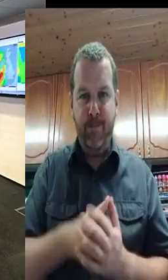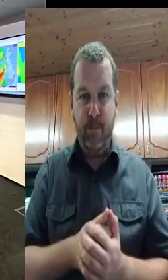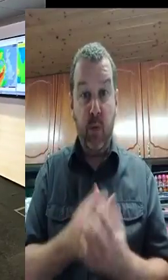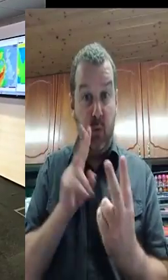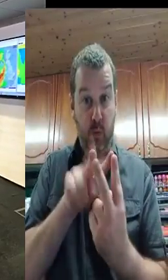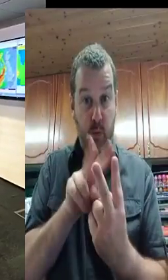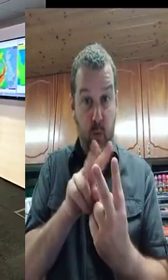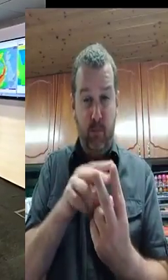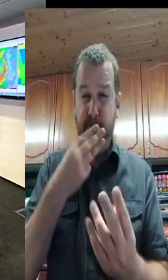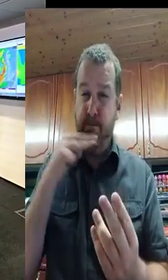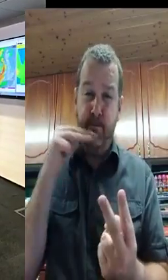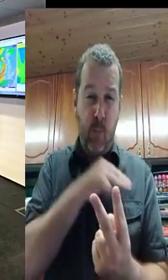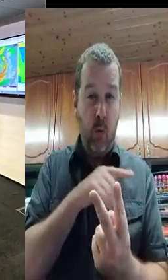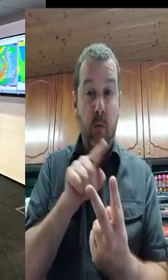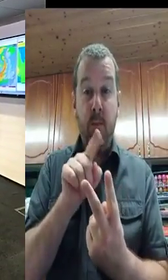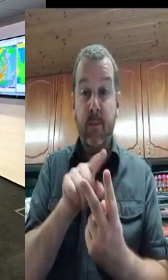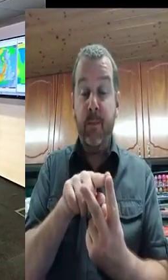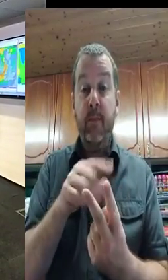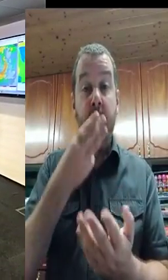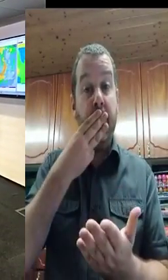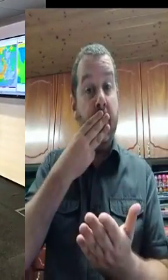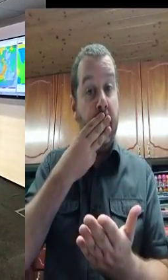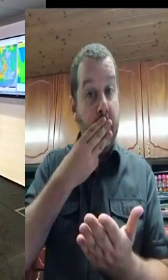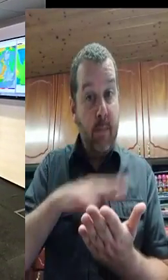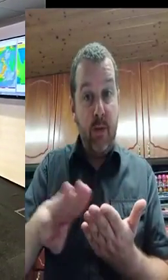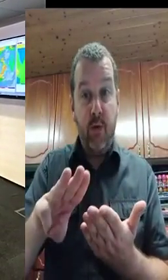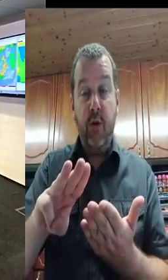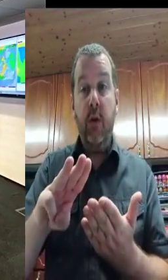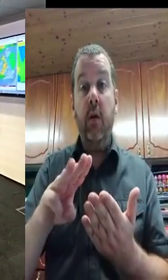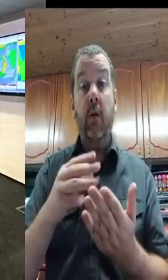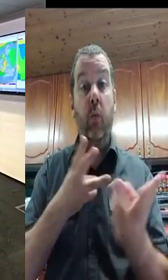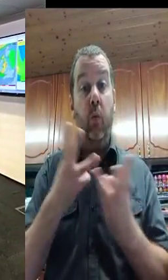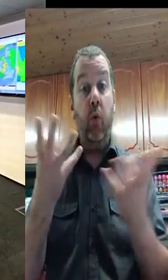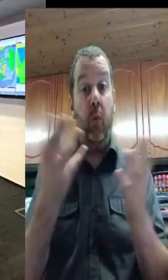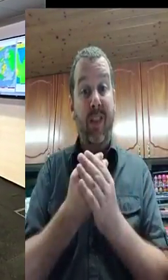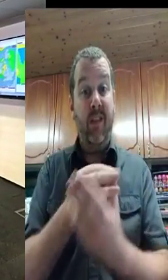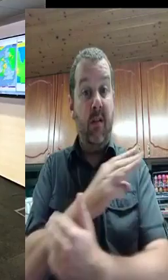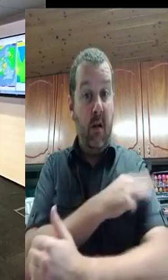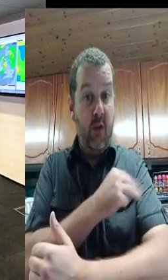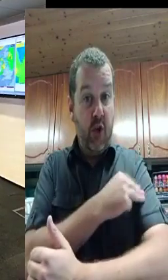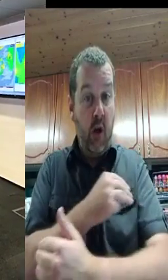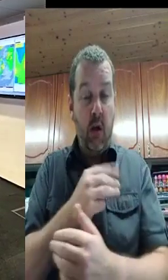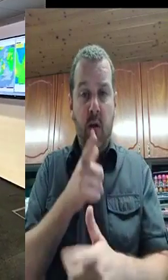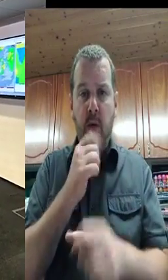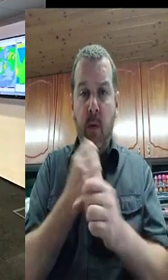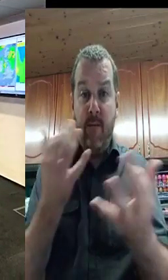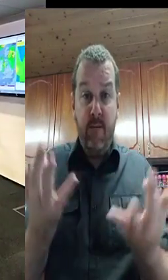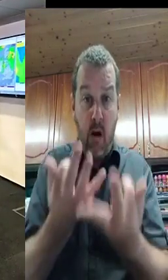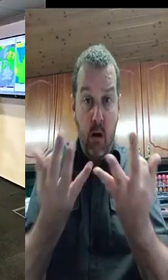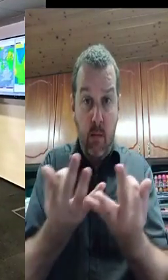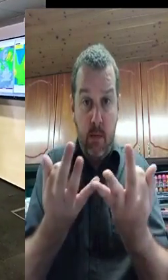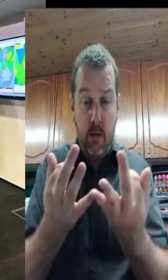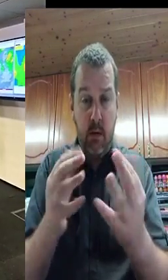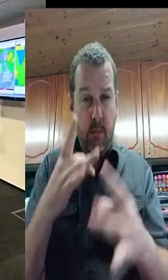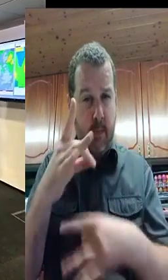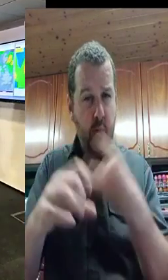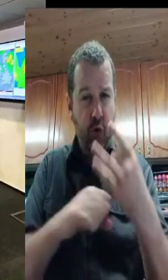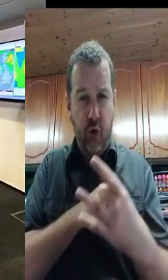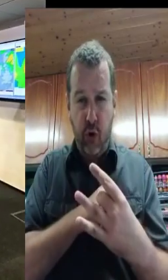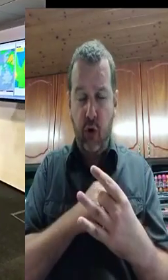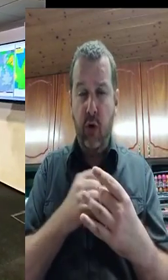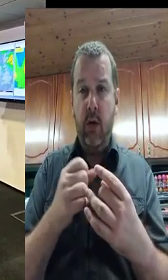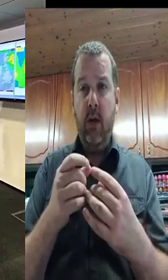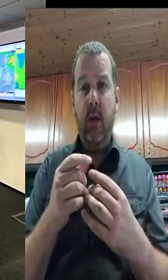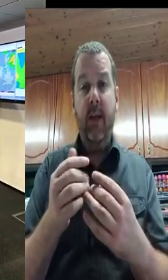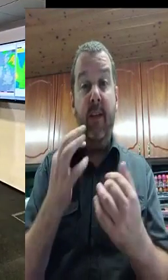be caused. So we've been working with our Defence Forces colleagues, so could I ask Colonel Dave Dignan, please, to give us a short update, Dave, on where you're at. Thank you, Sean.